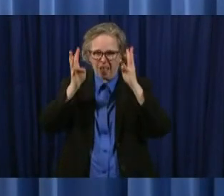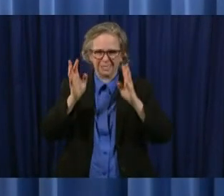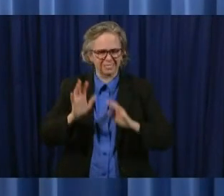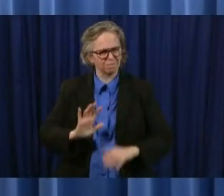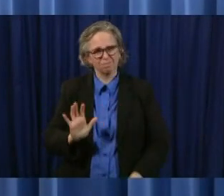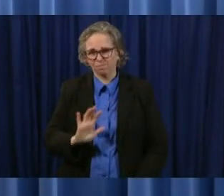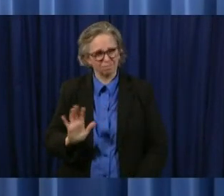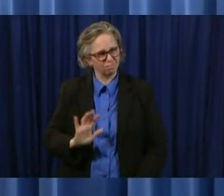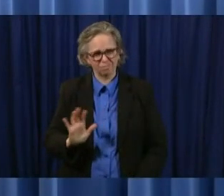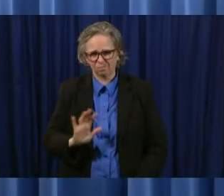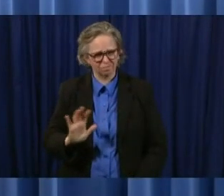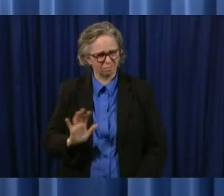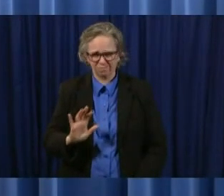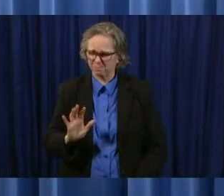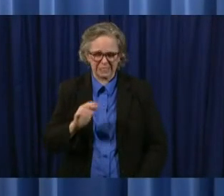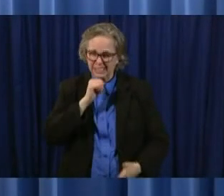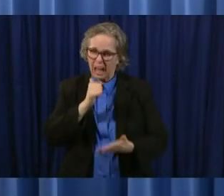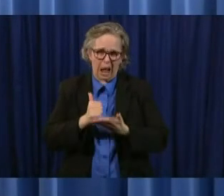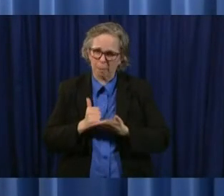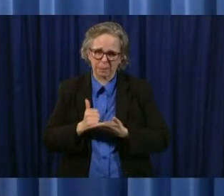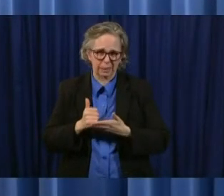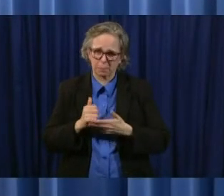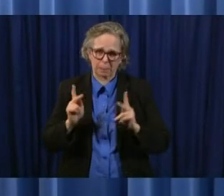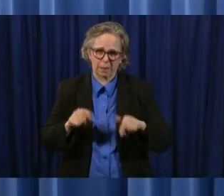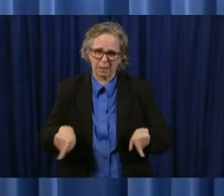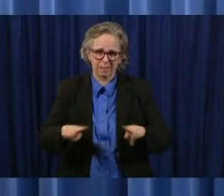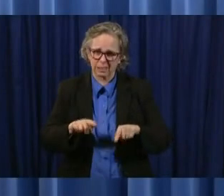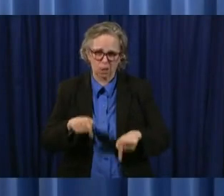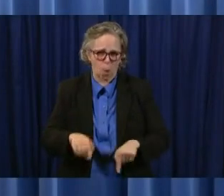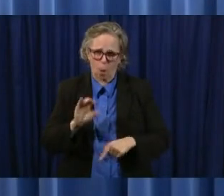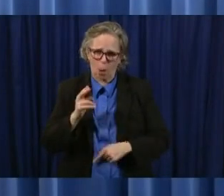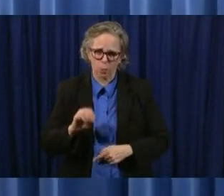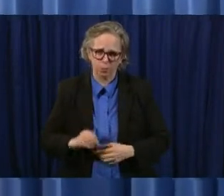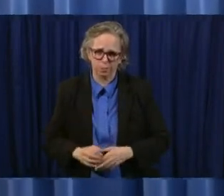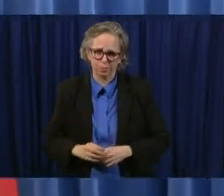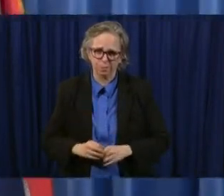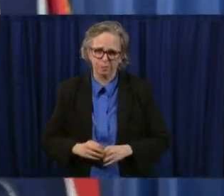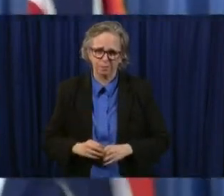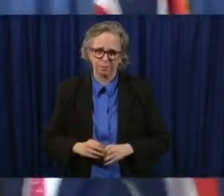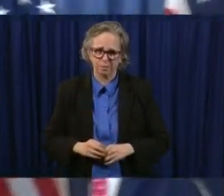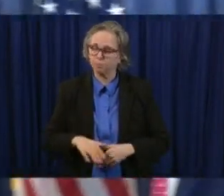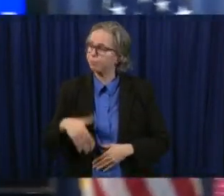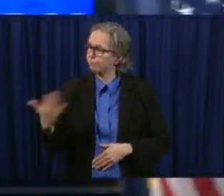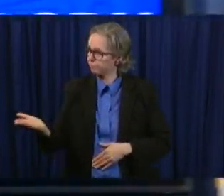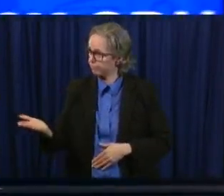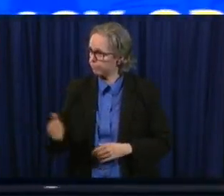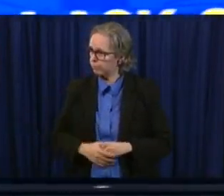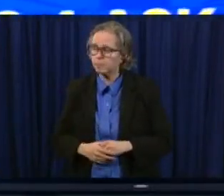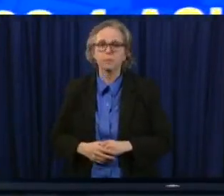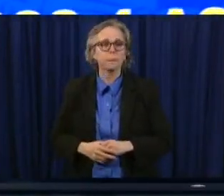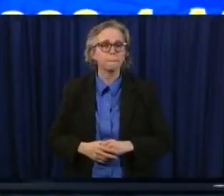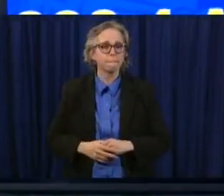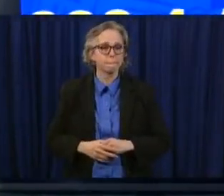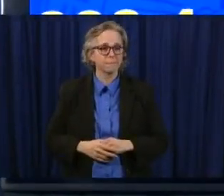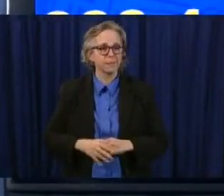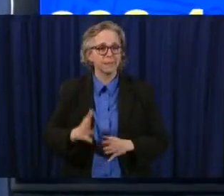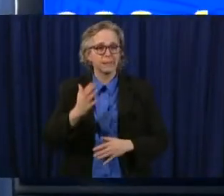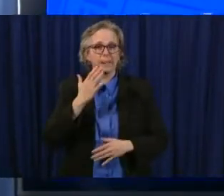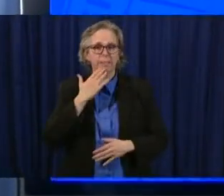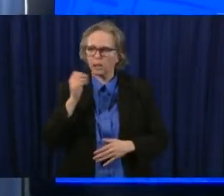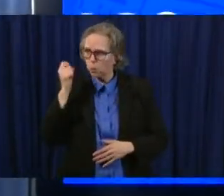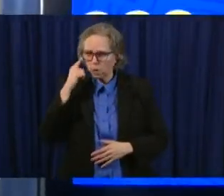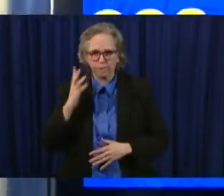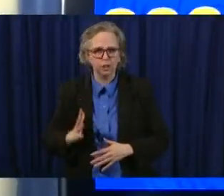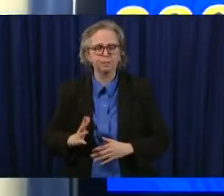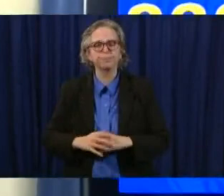really doing a service to the people uh of the state of ohio dr acton thank you governor yeah so